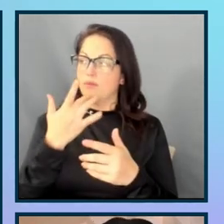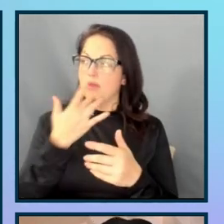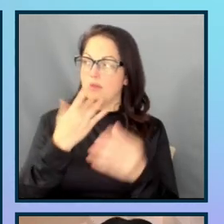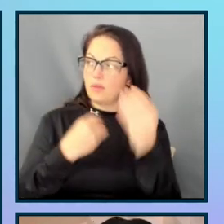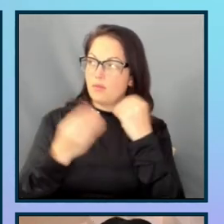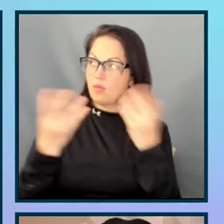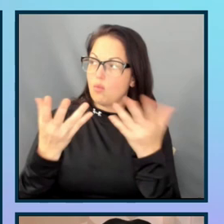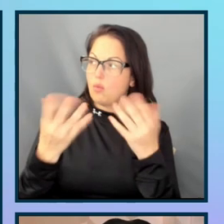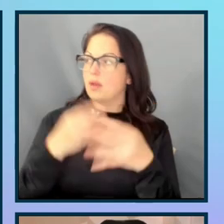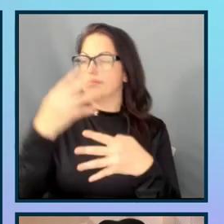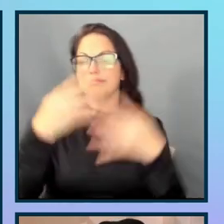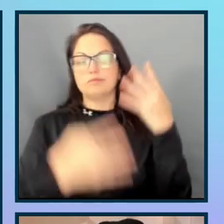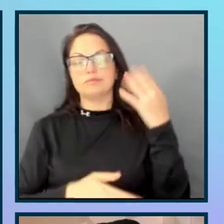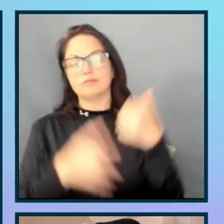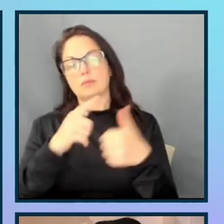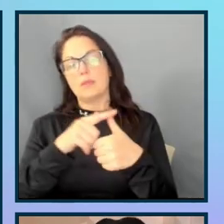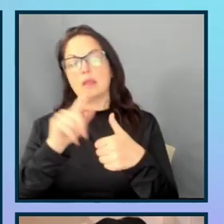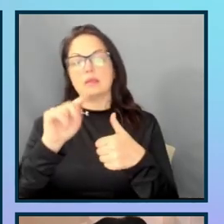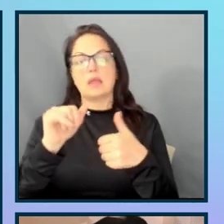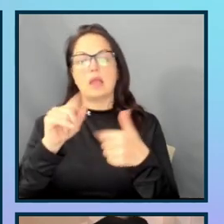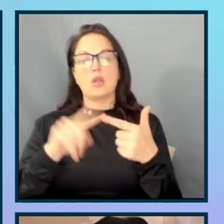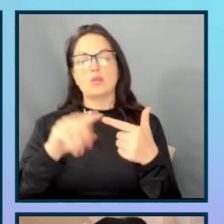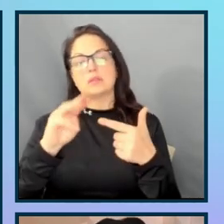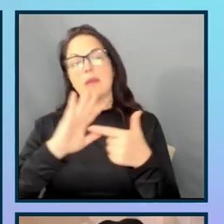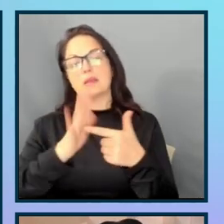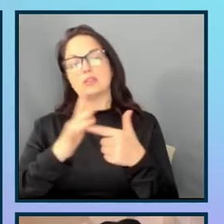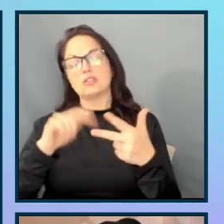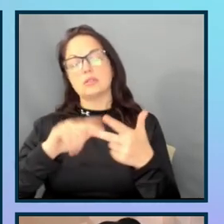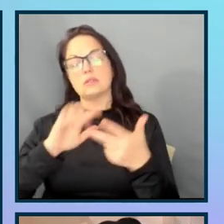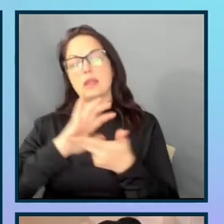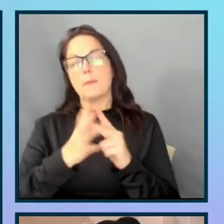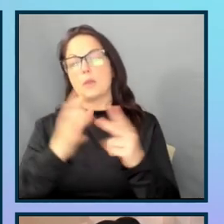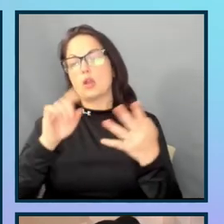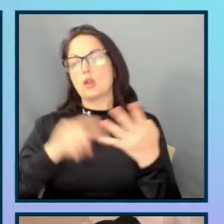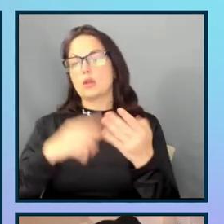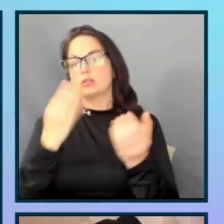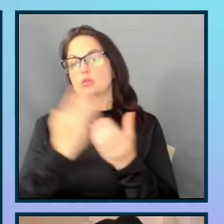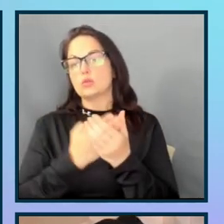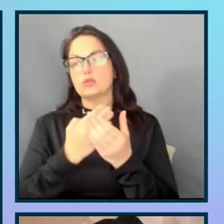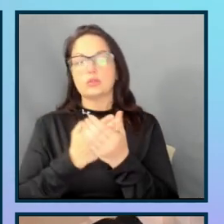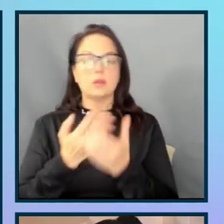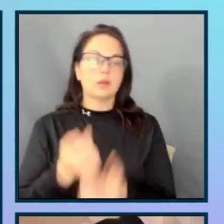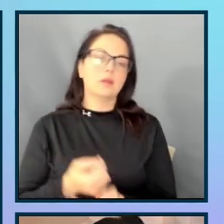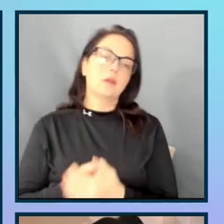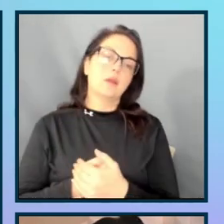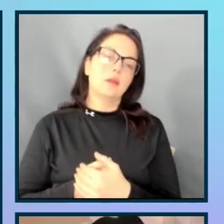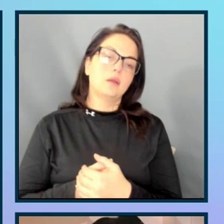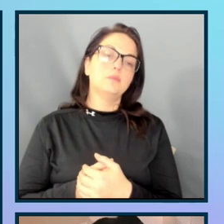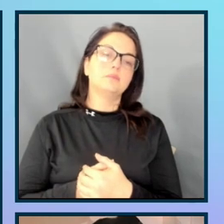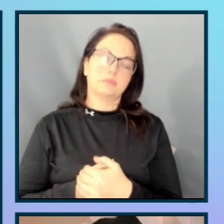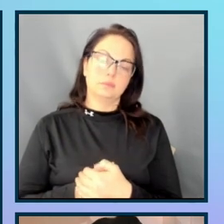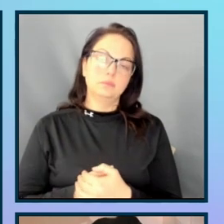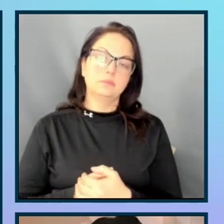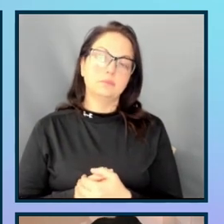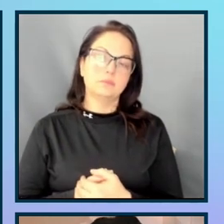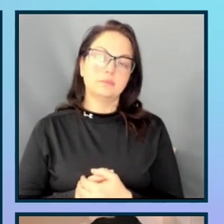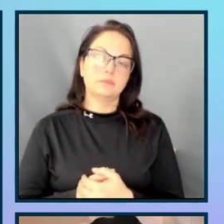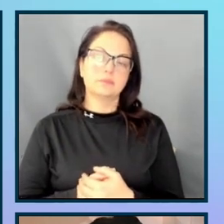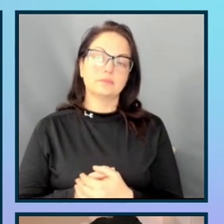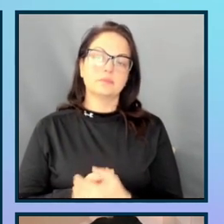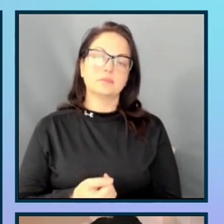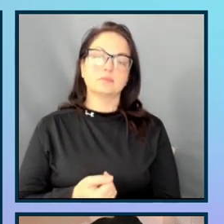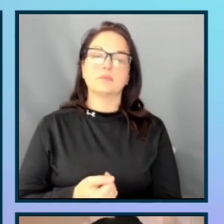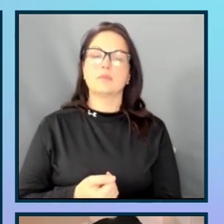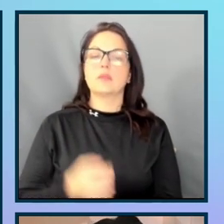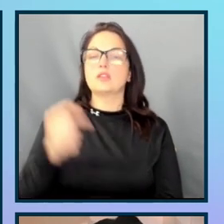And in the dropdown, I have tacos, macaroni and cheese, hamburgers, or sushi. And as I inspect this element, this one is different than the checkbox